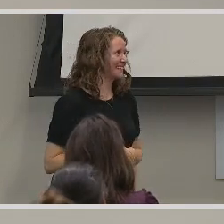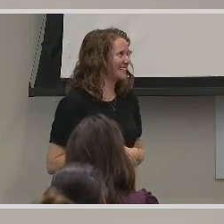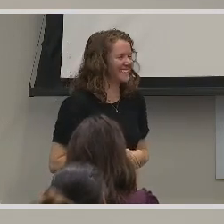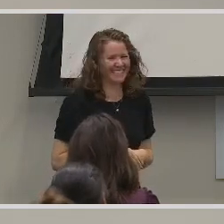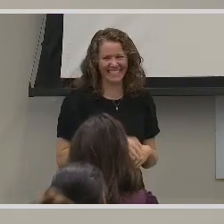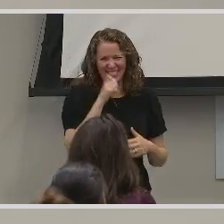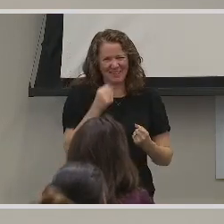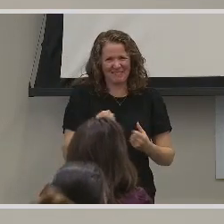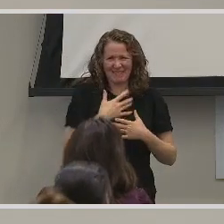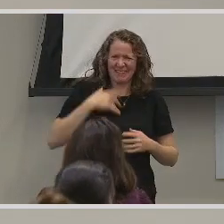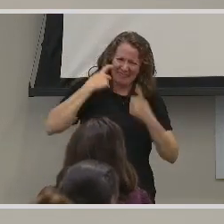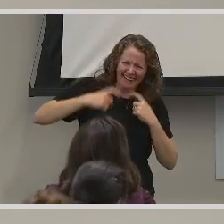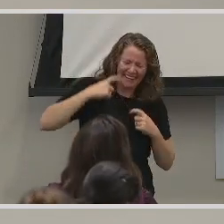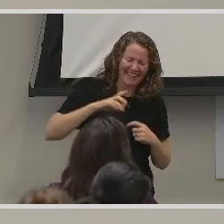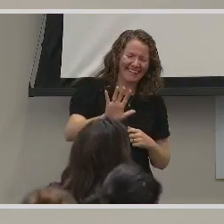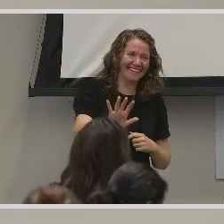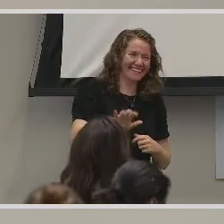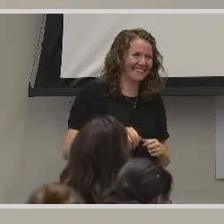Don't make me cry.